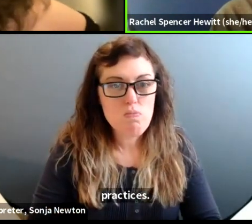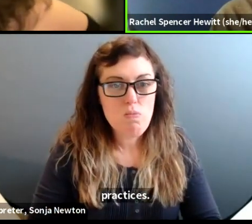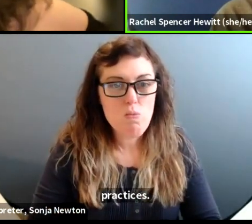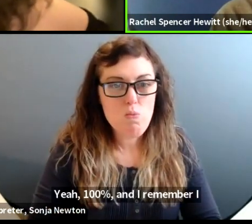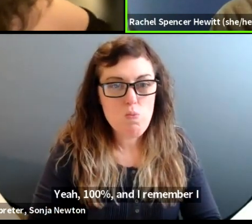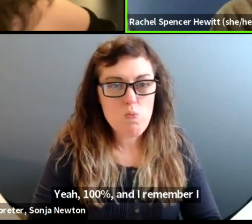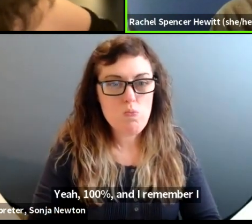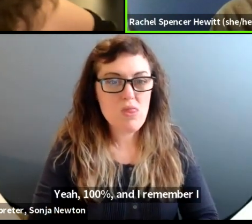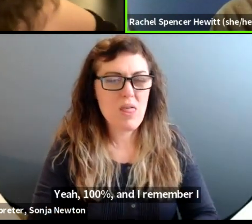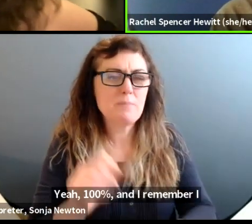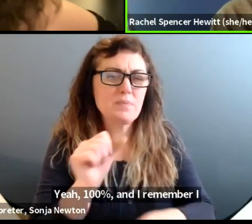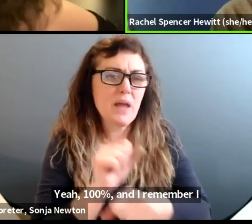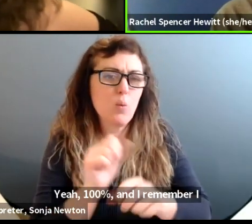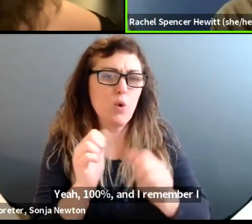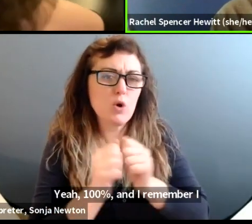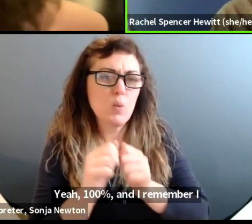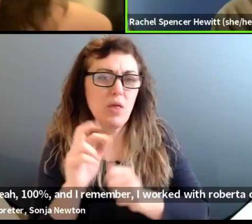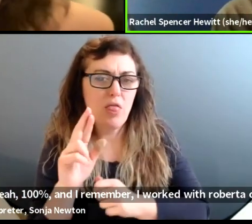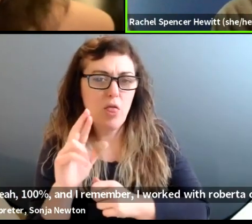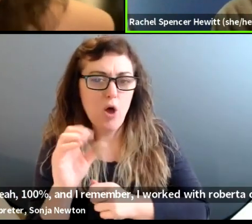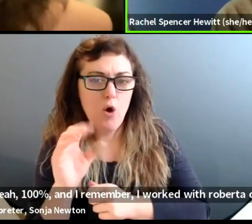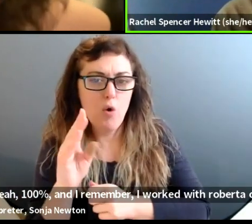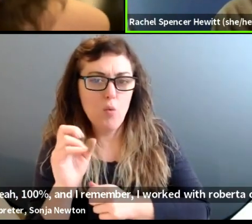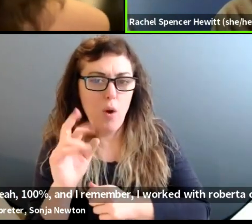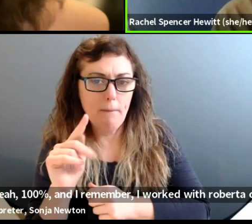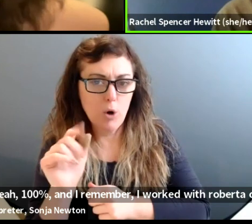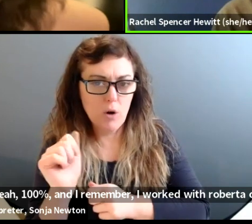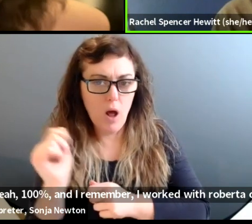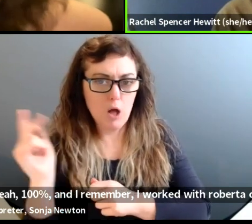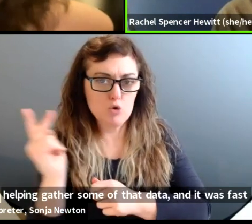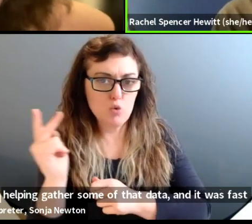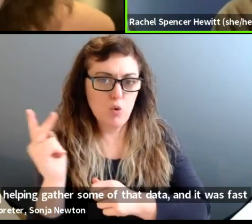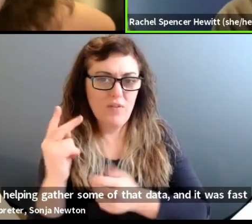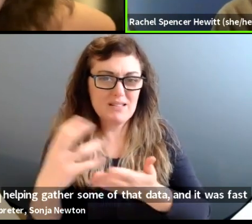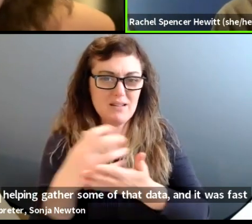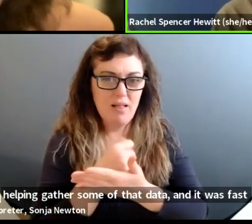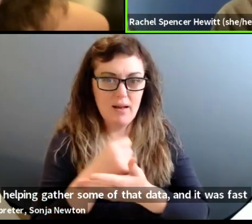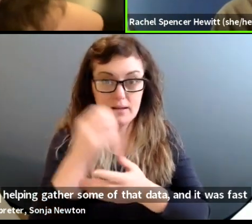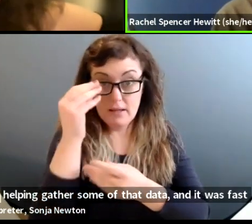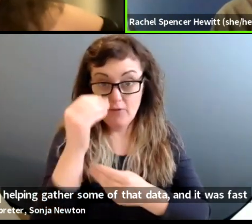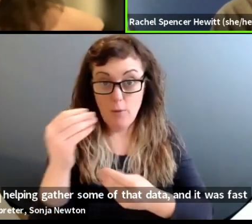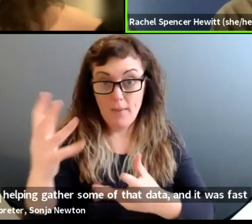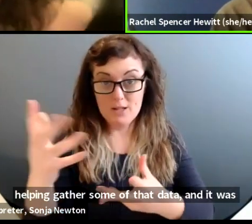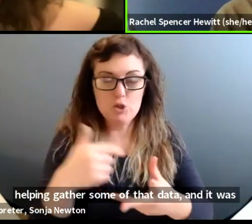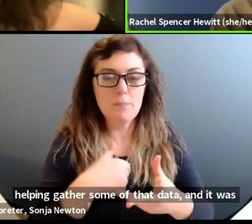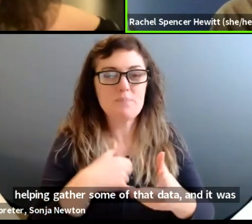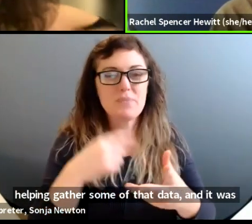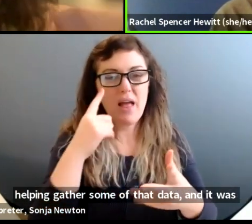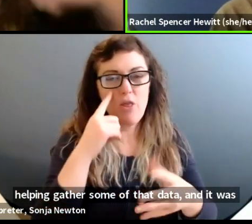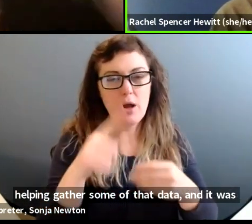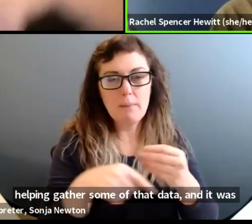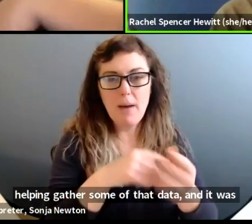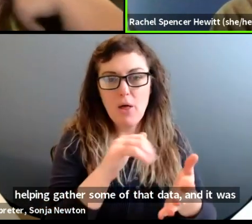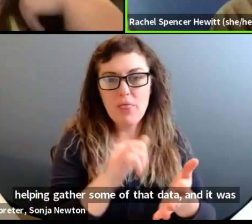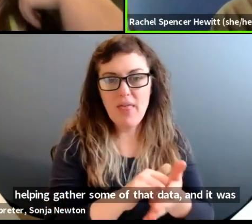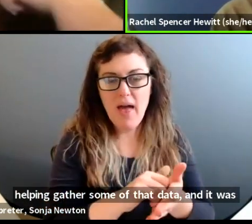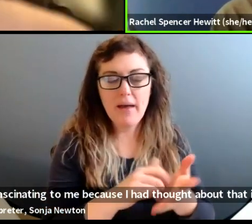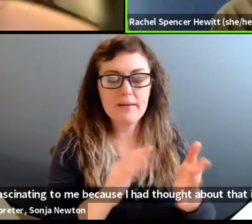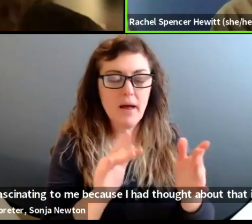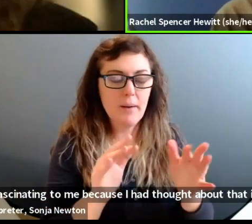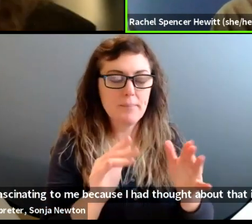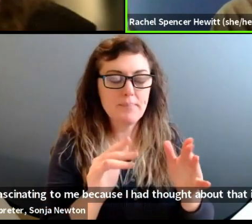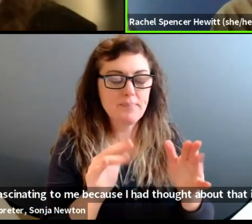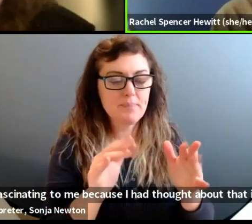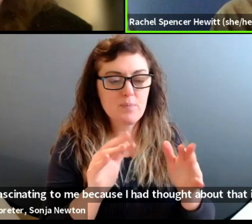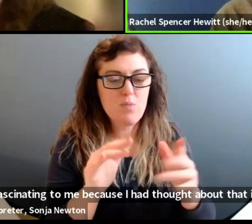on helping gather some of that data and it was fascinating to me because I had thought about that in terms of, you know, data helping